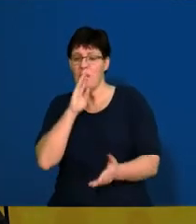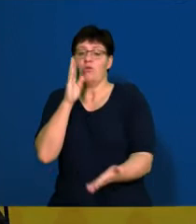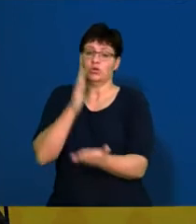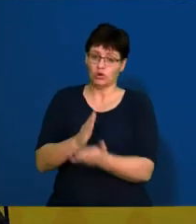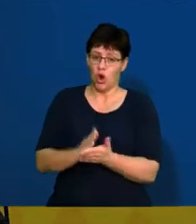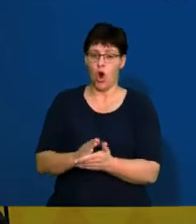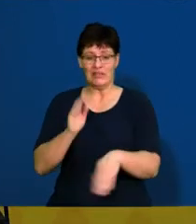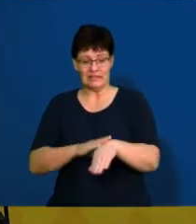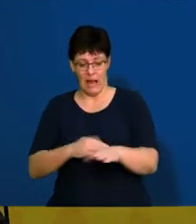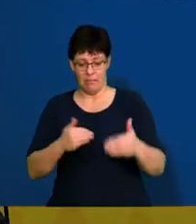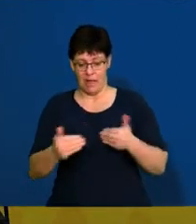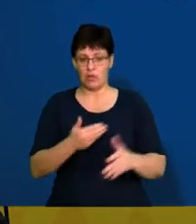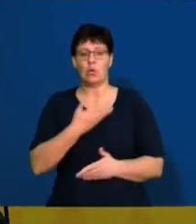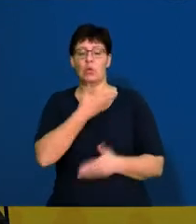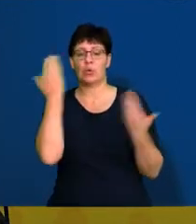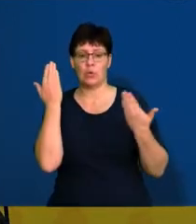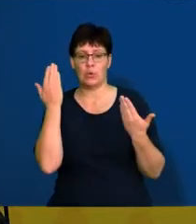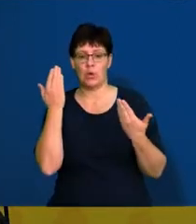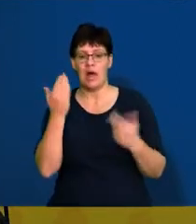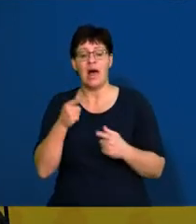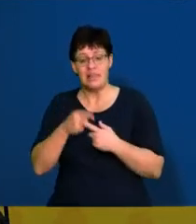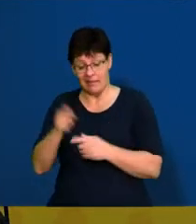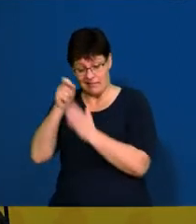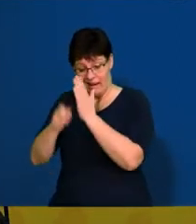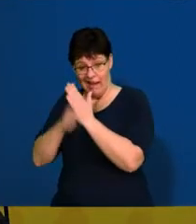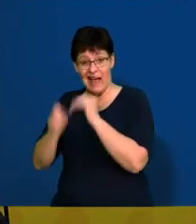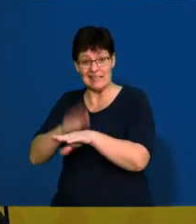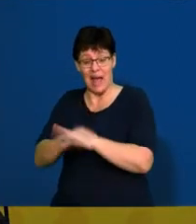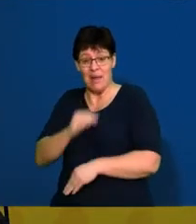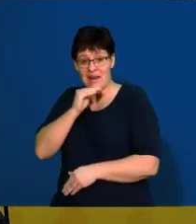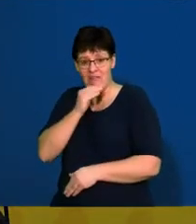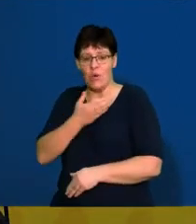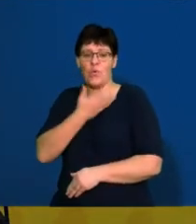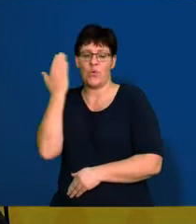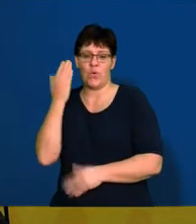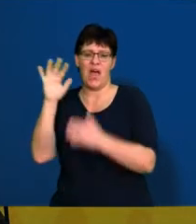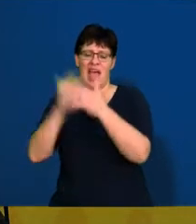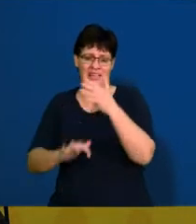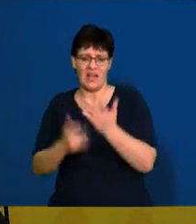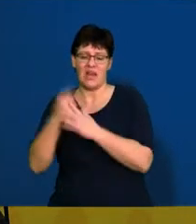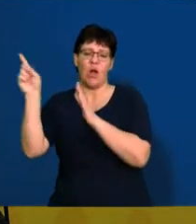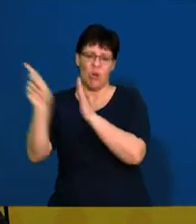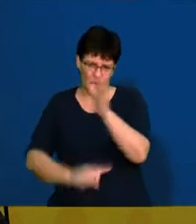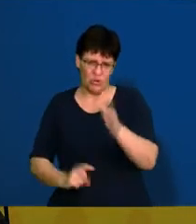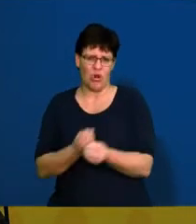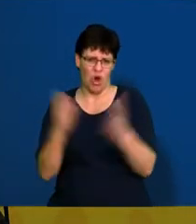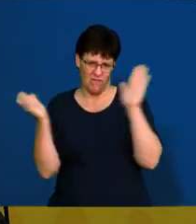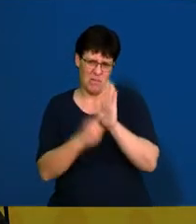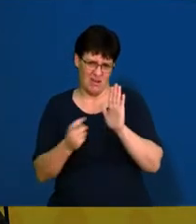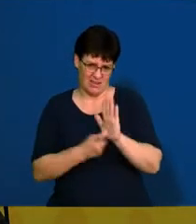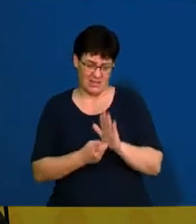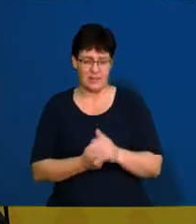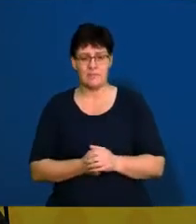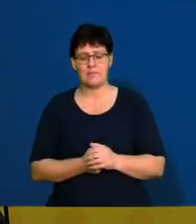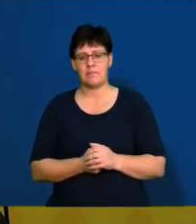that they manage their time properly, and then they don't end up answering the essay and end up losing quite a few marks